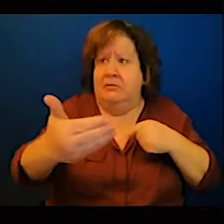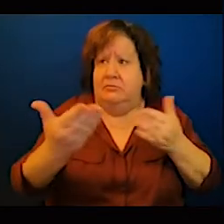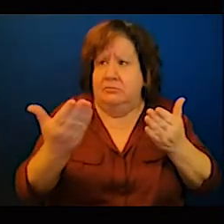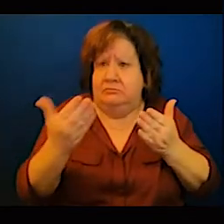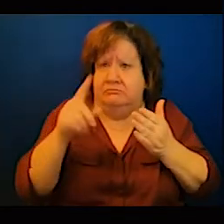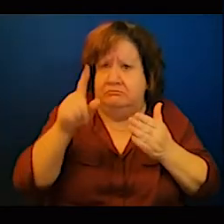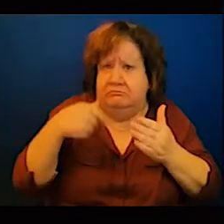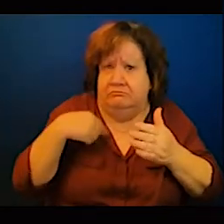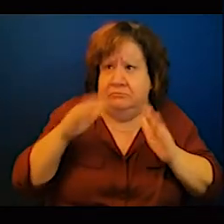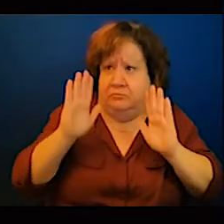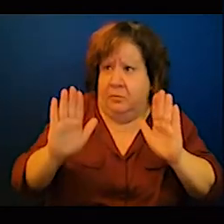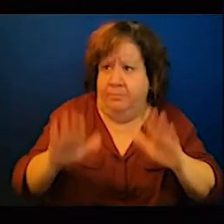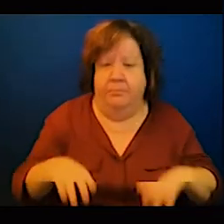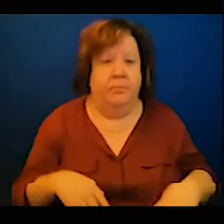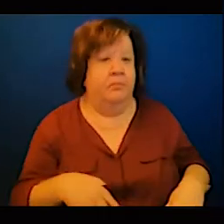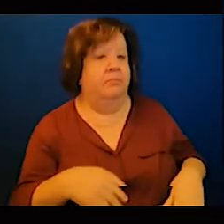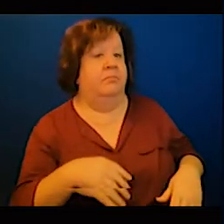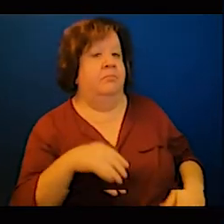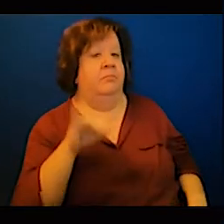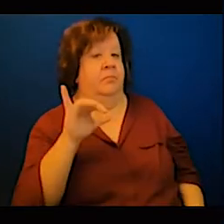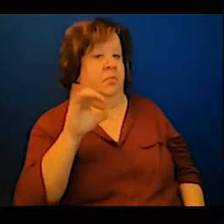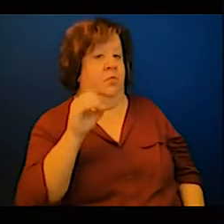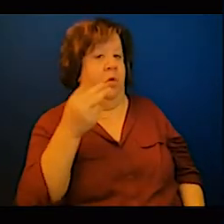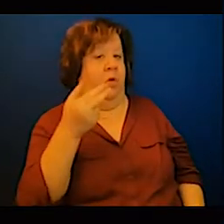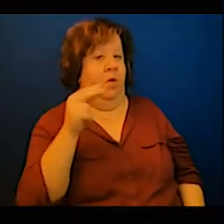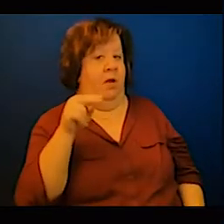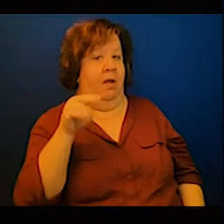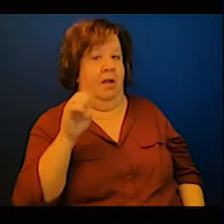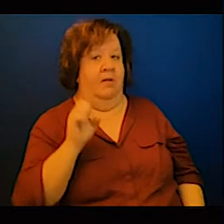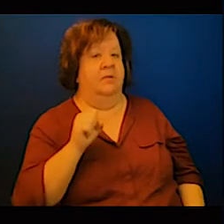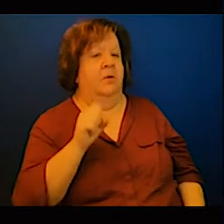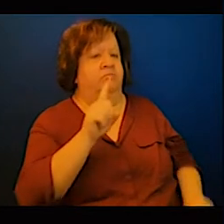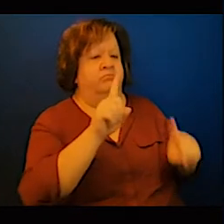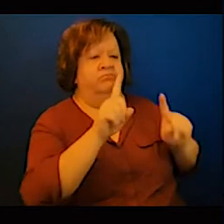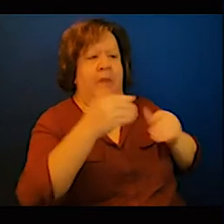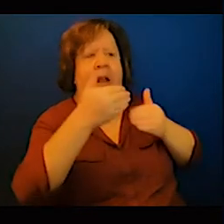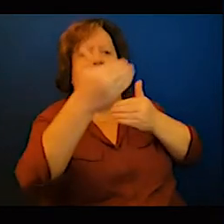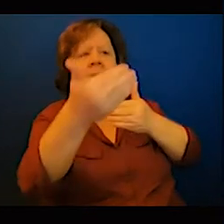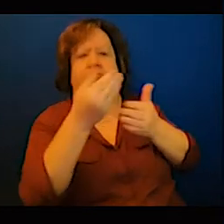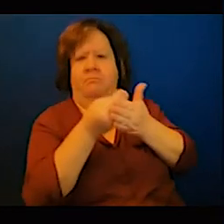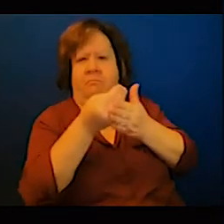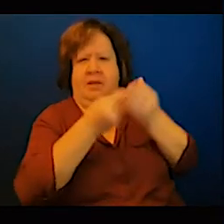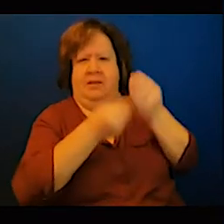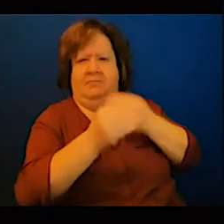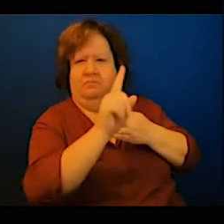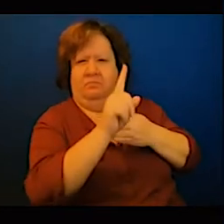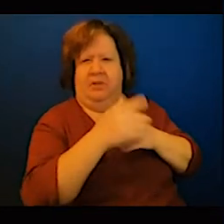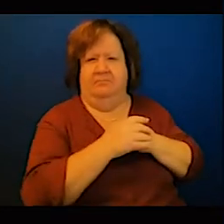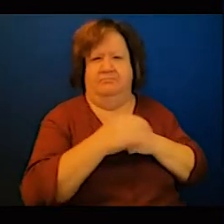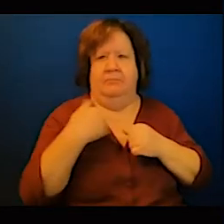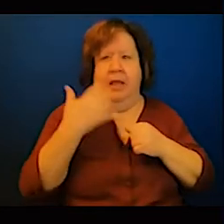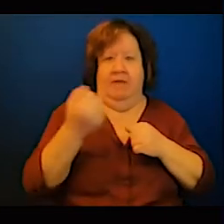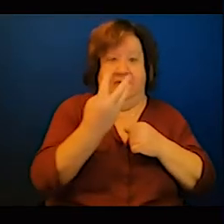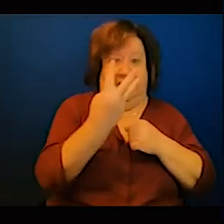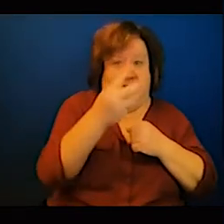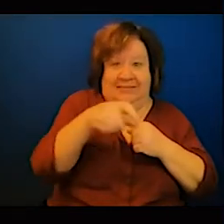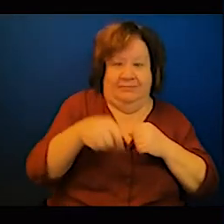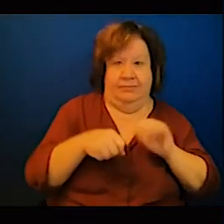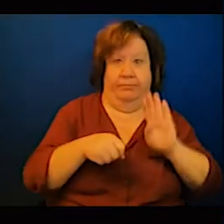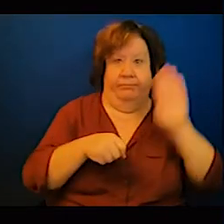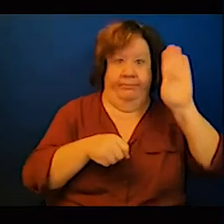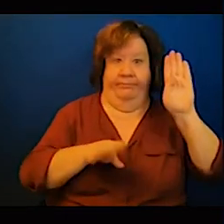I have three hands. I first saw Cody, then Anita, then I see Musa. Cody, please.